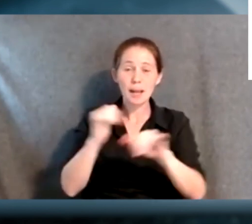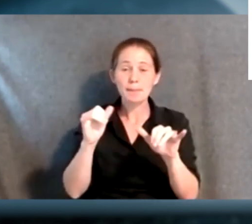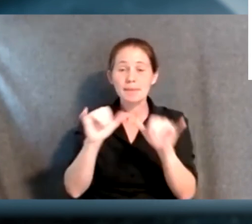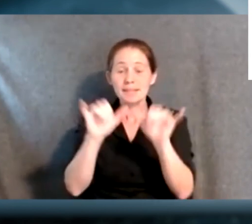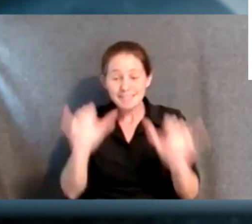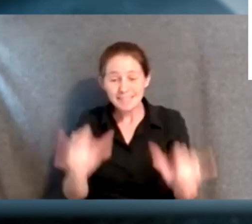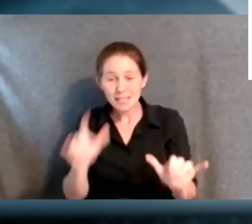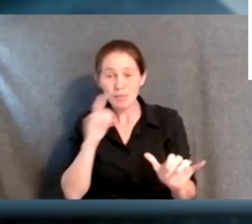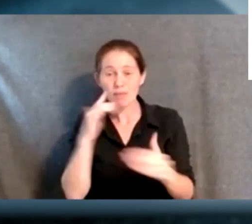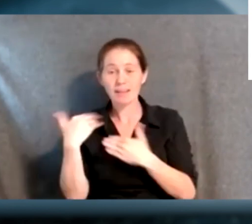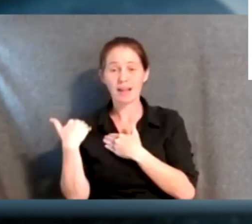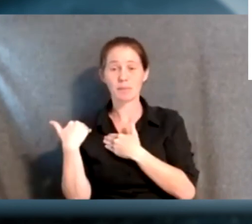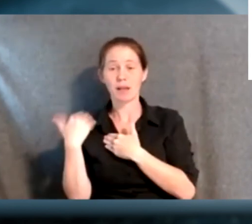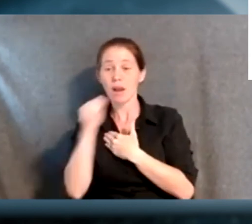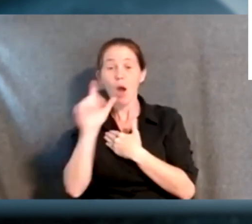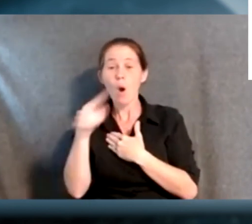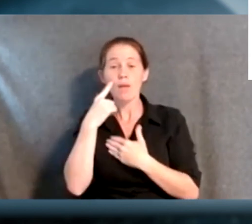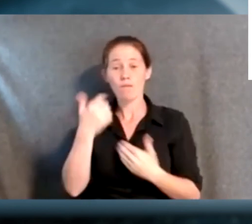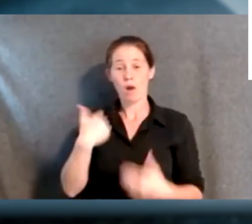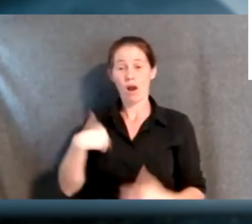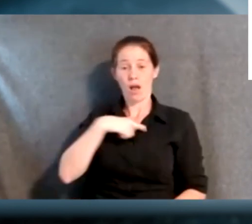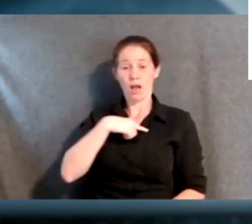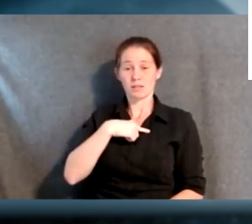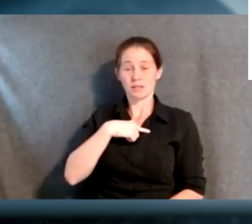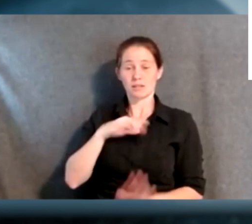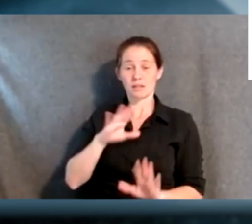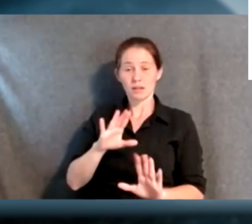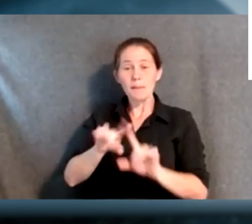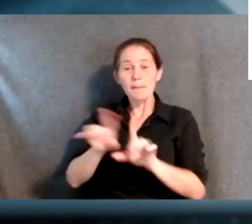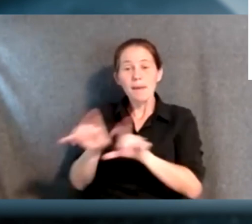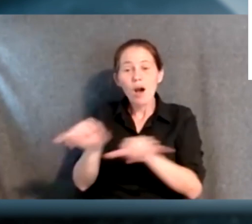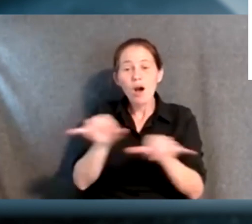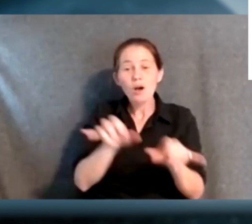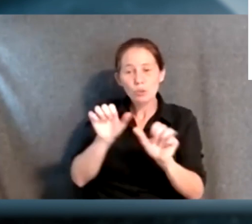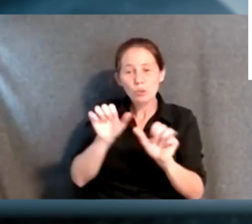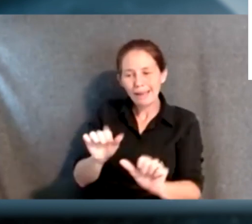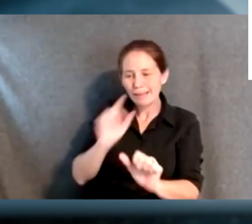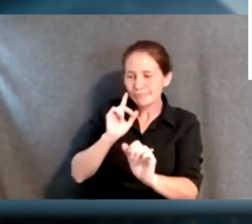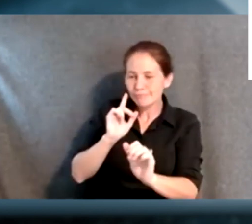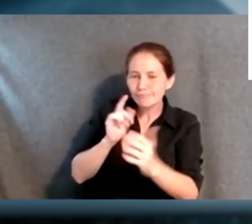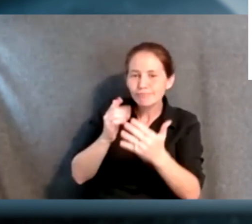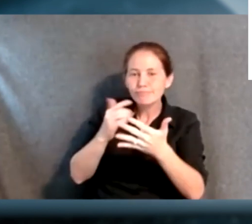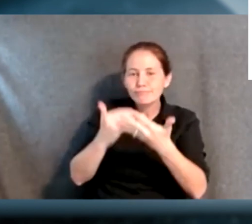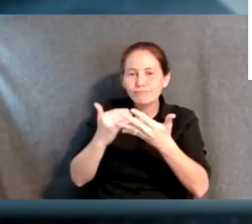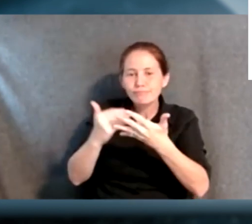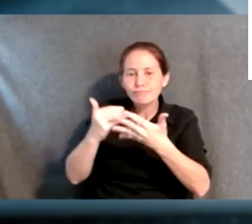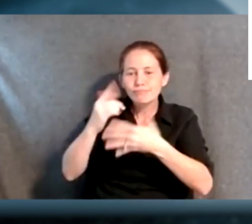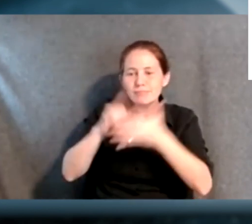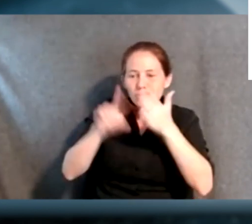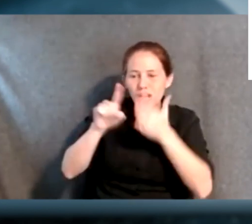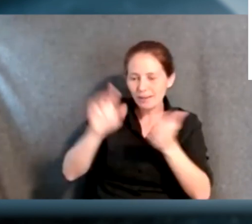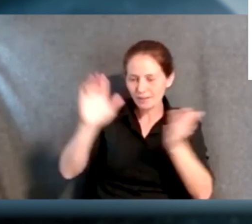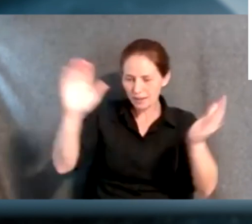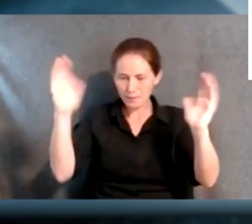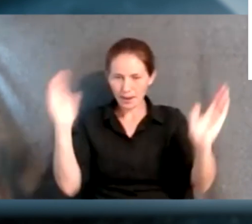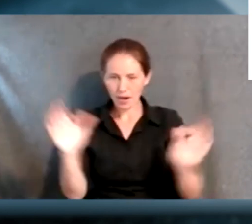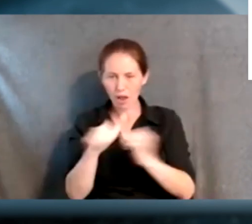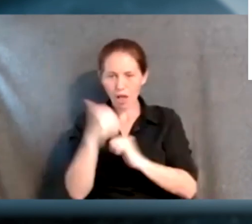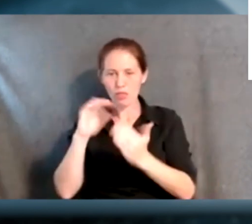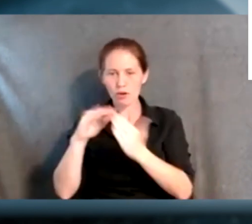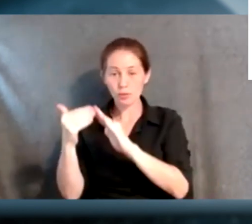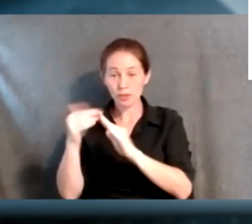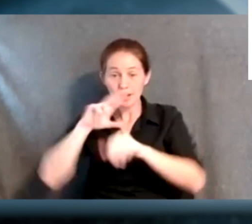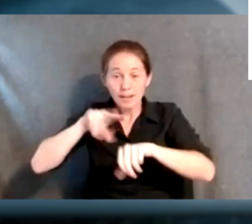not just for ourselves, but also to be able to benchmark ourselves against other communities nationally